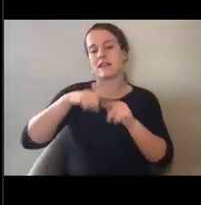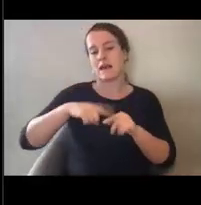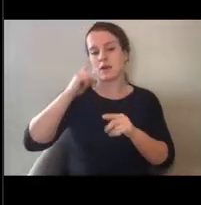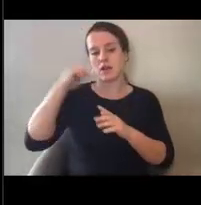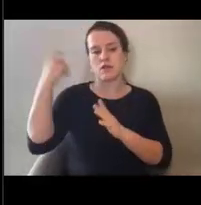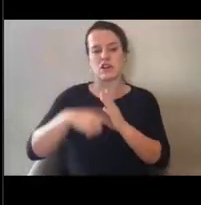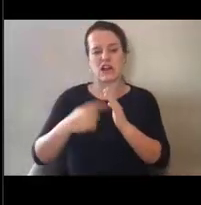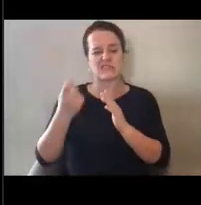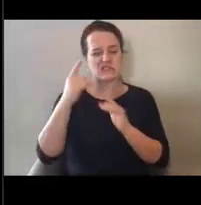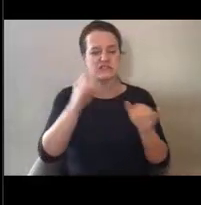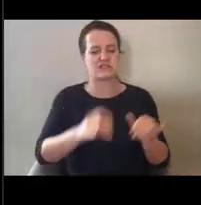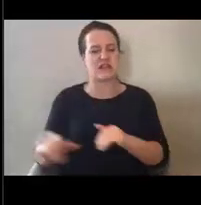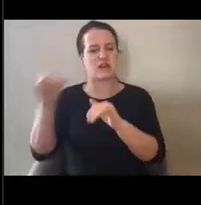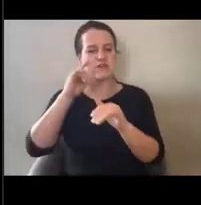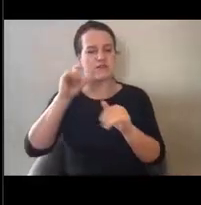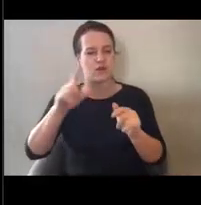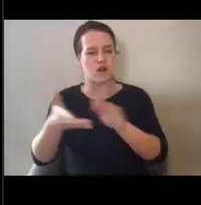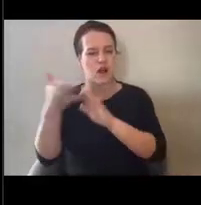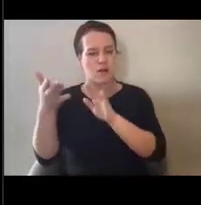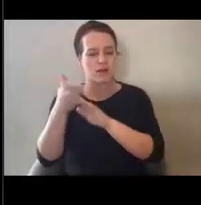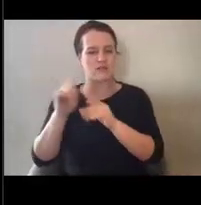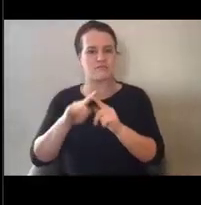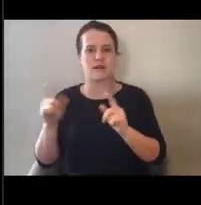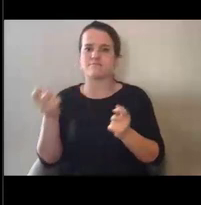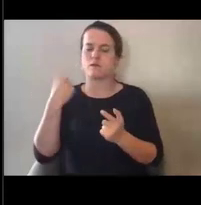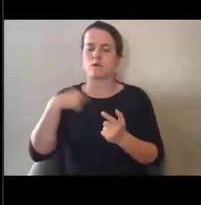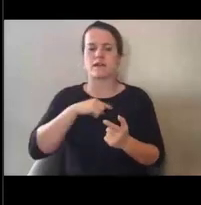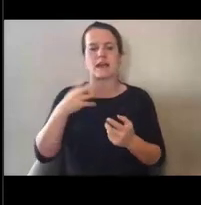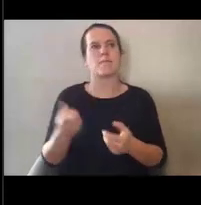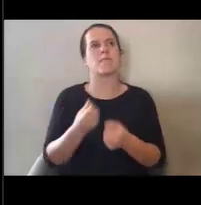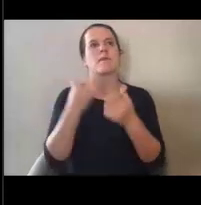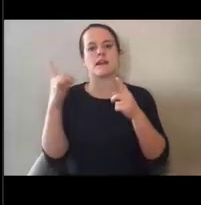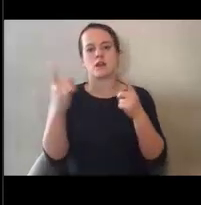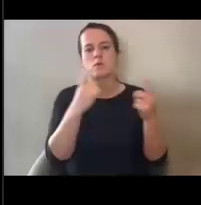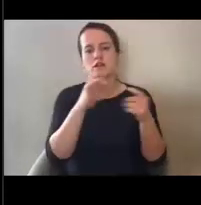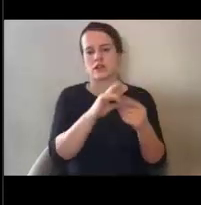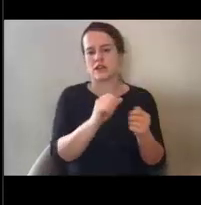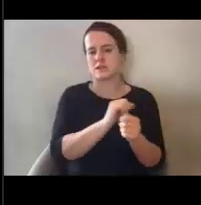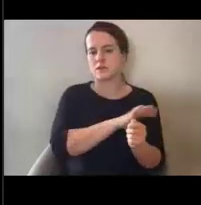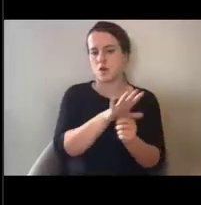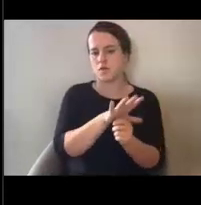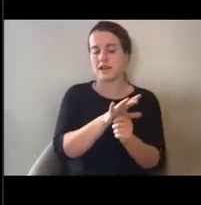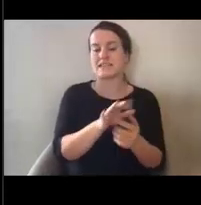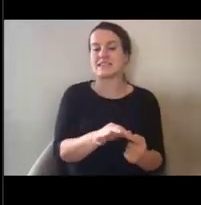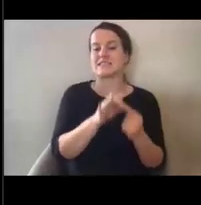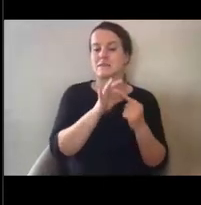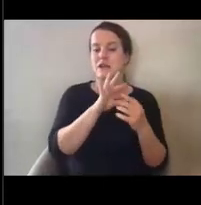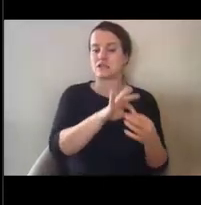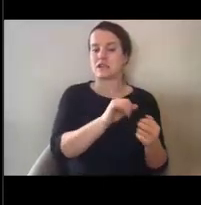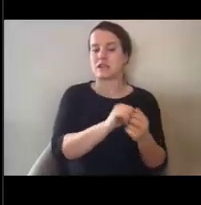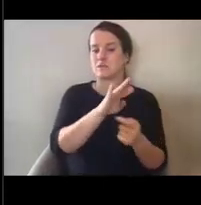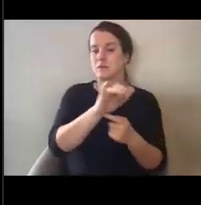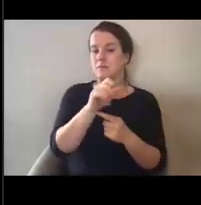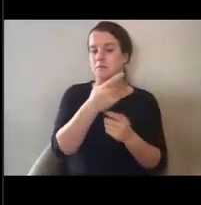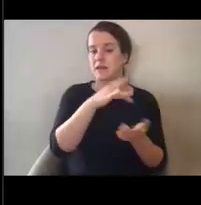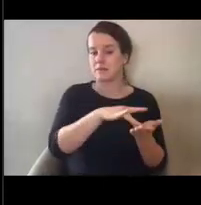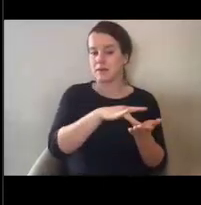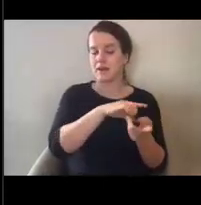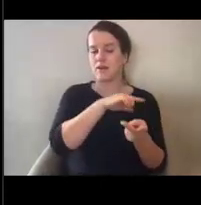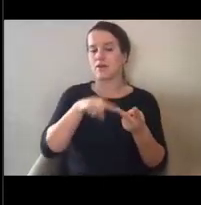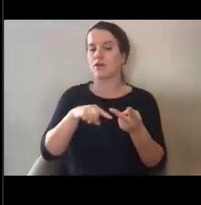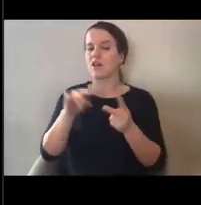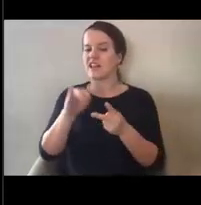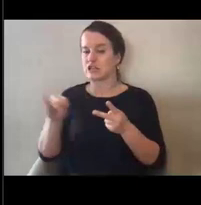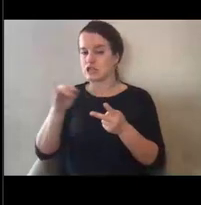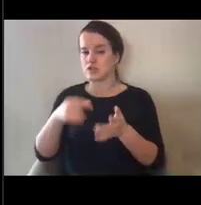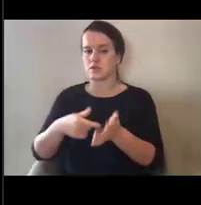But we get a lot of questions related to COVID-19 here, especially as it relates to medical billing and insurance requirements